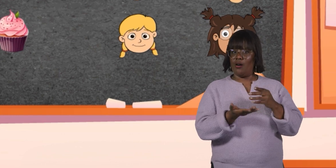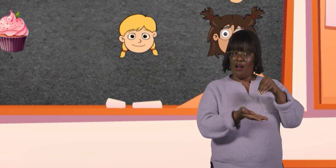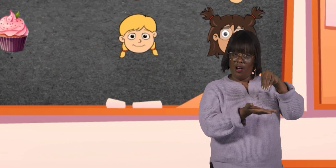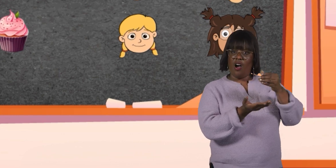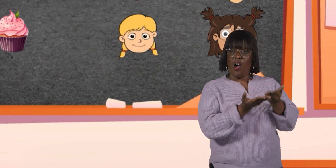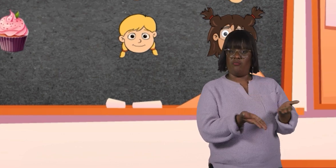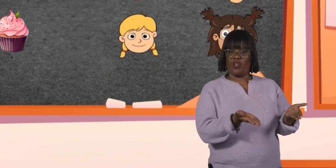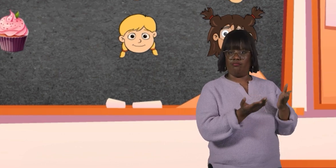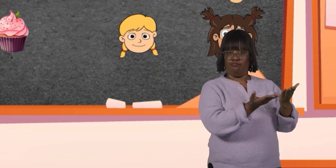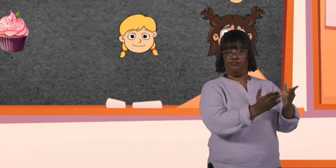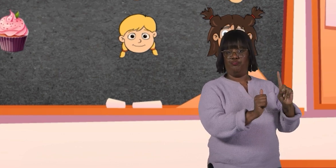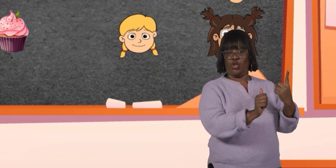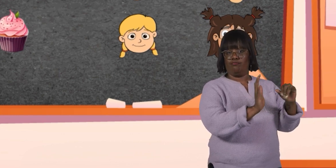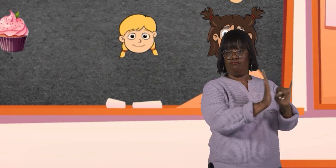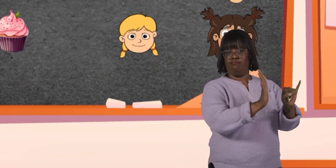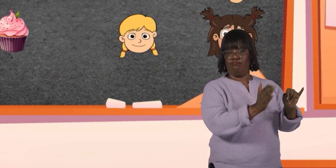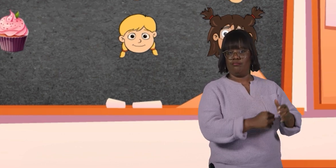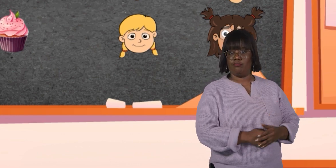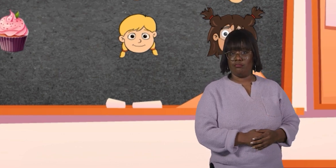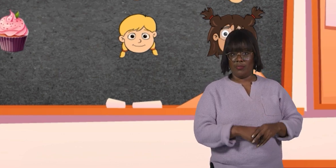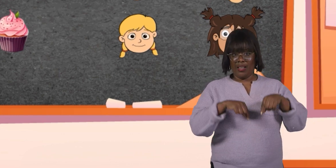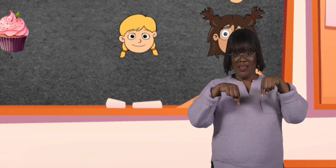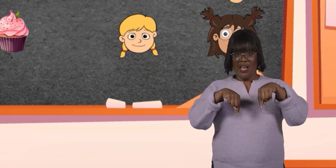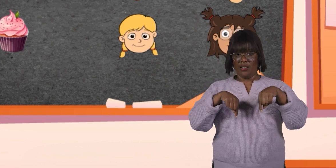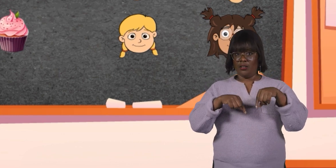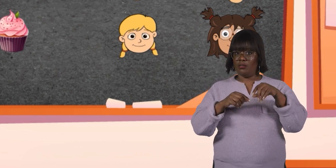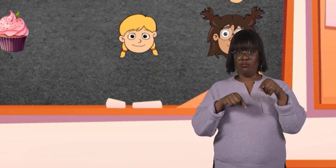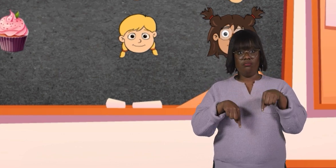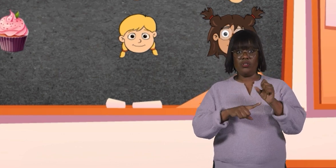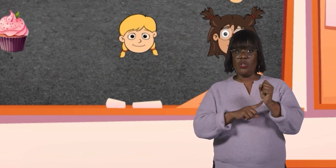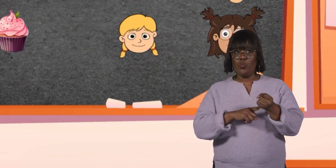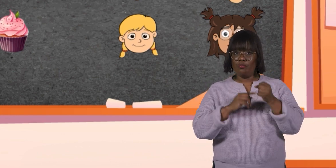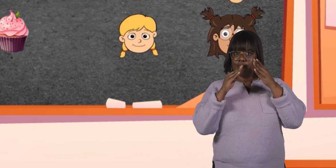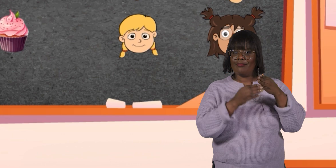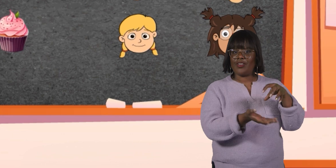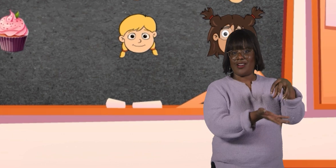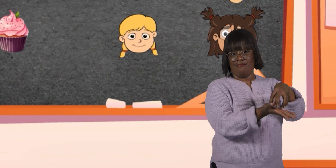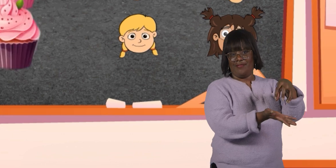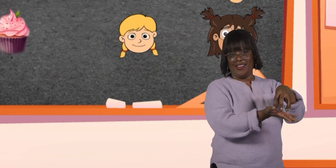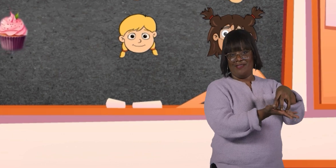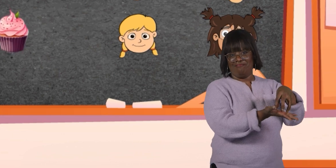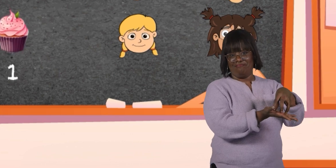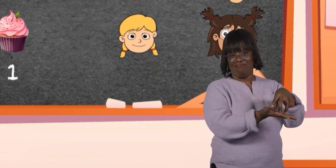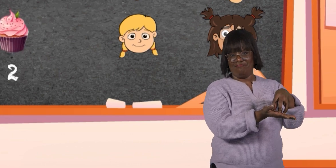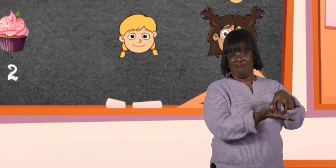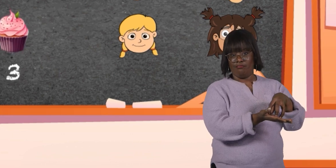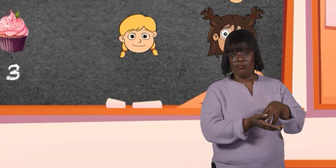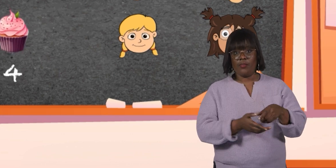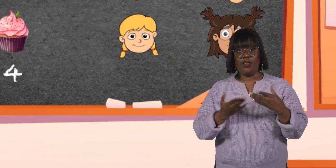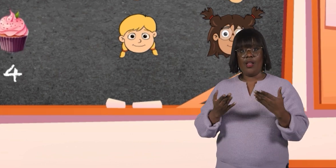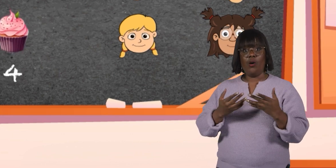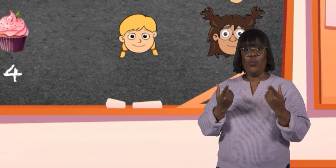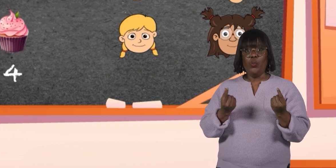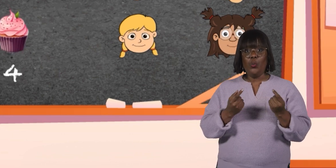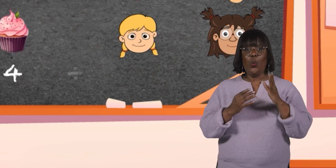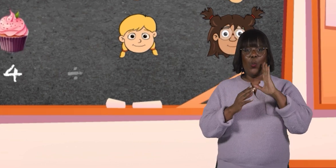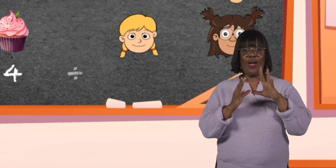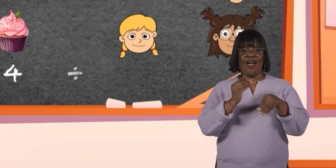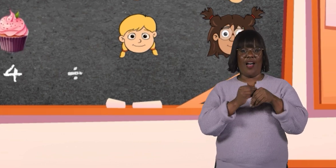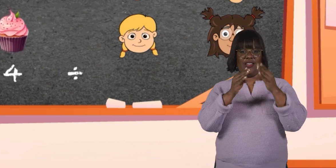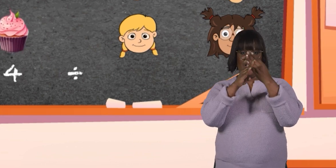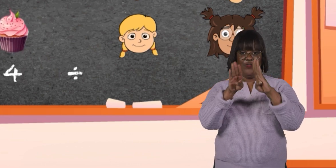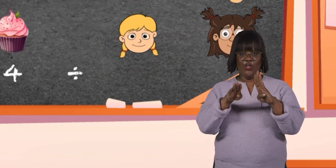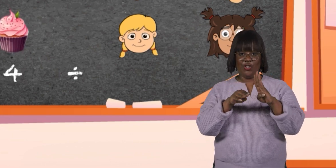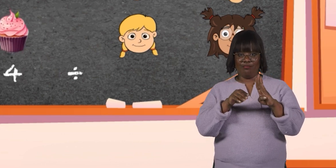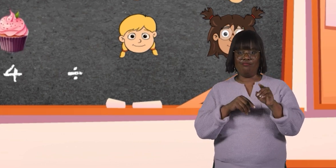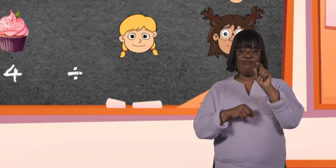put the objects first. In this case, the objects are the cupcakes. Then, we